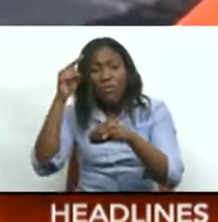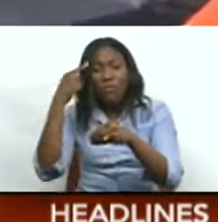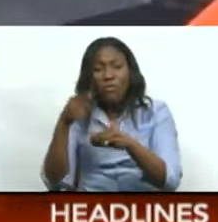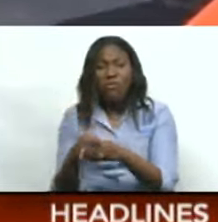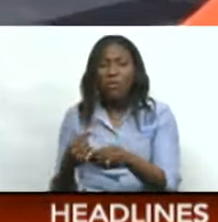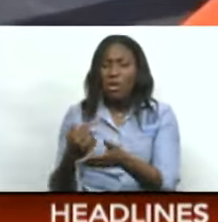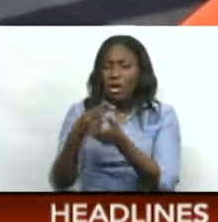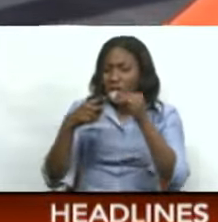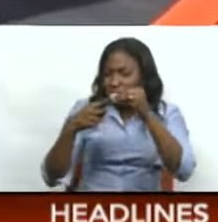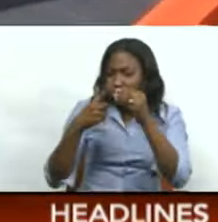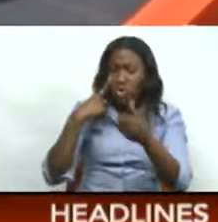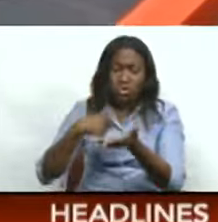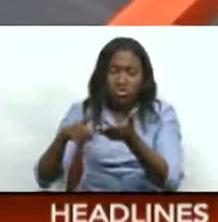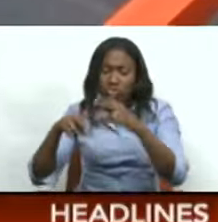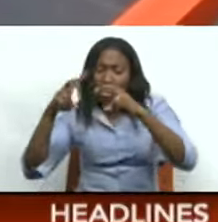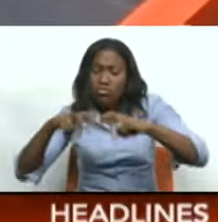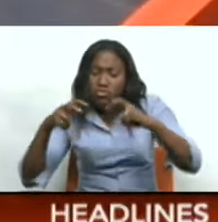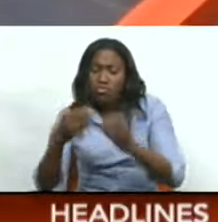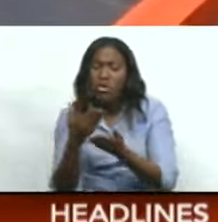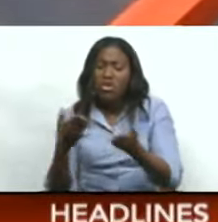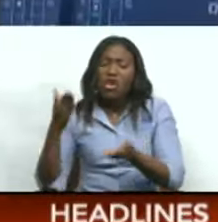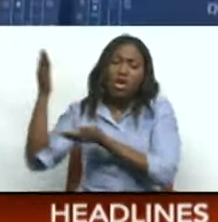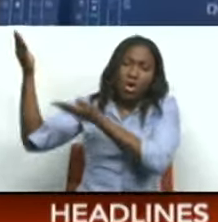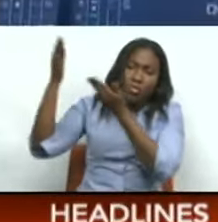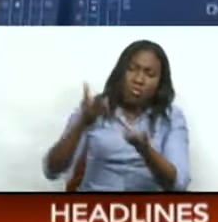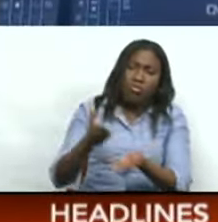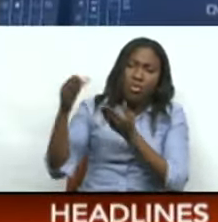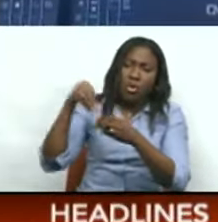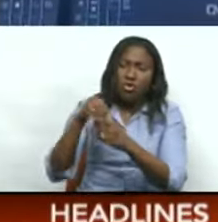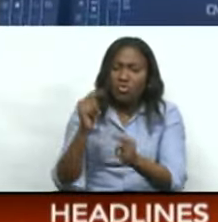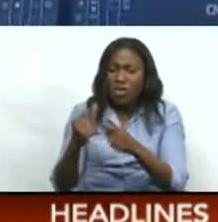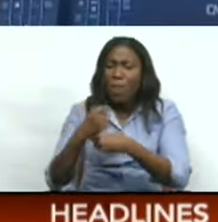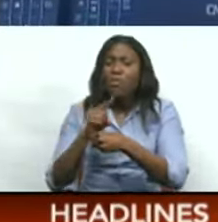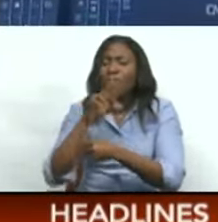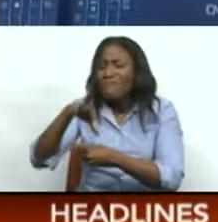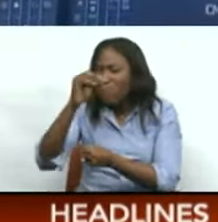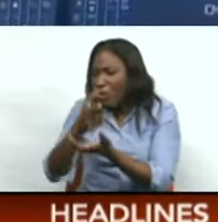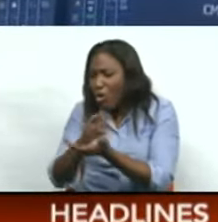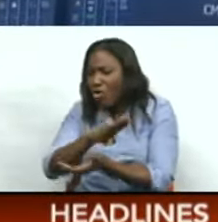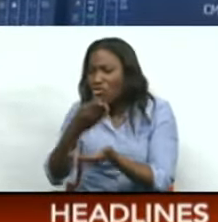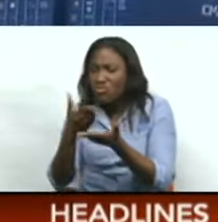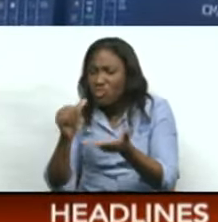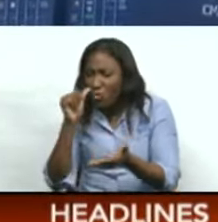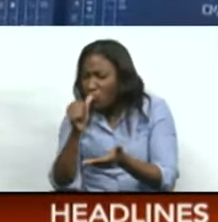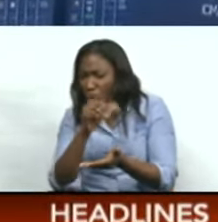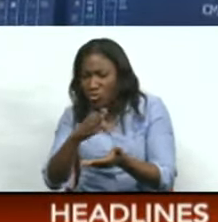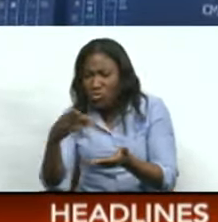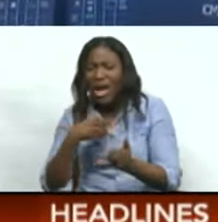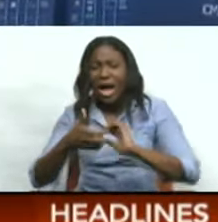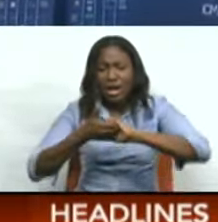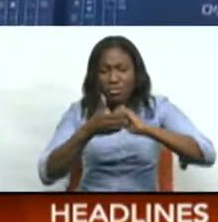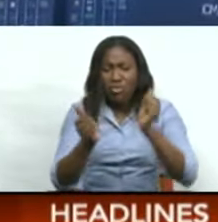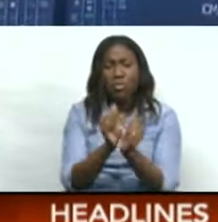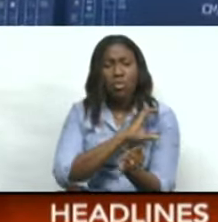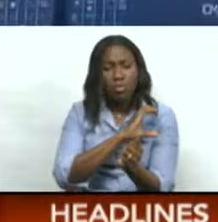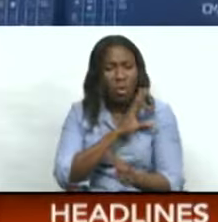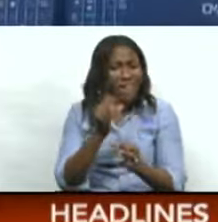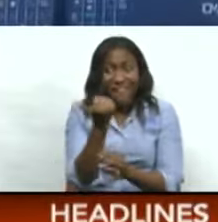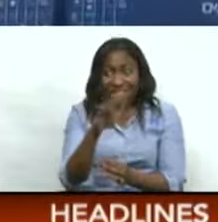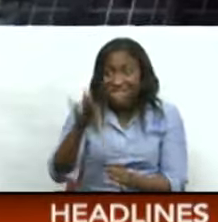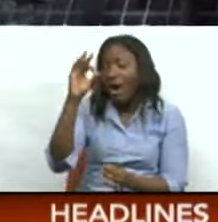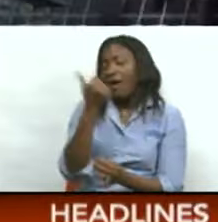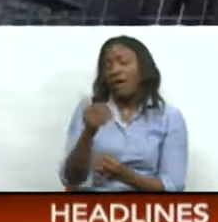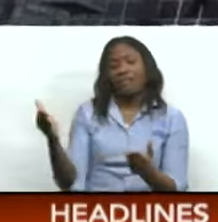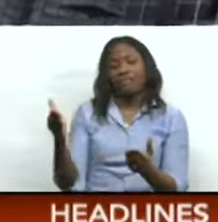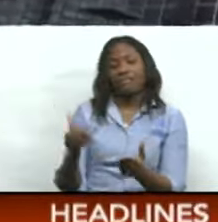screening and examination of imports for illicit cargo and to collaborate with the relevant law enforcement agencies if anything legal is